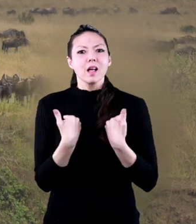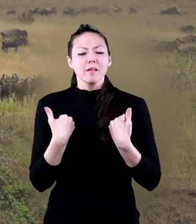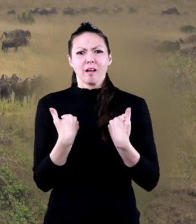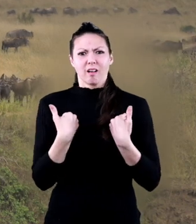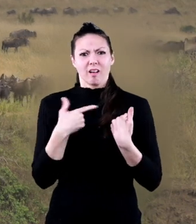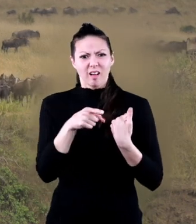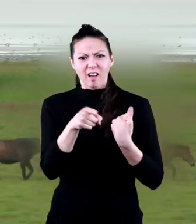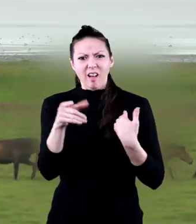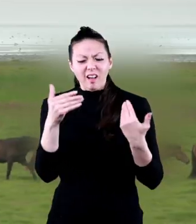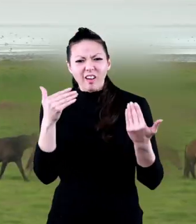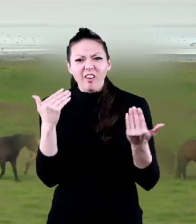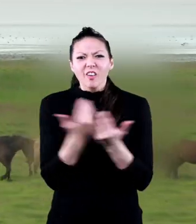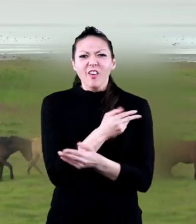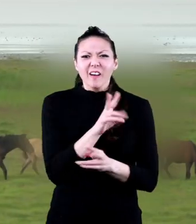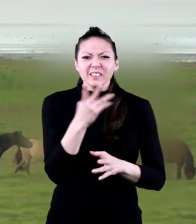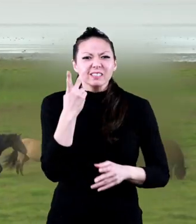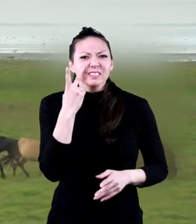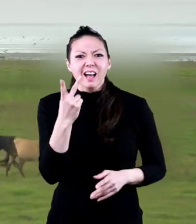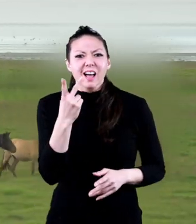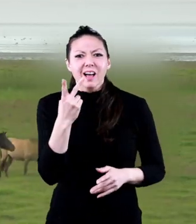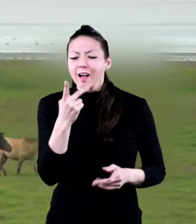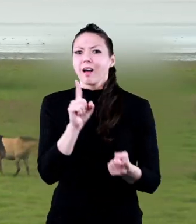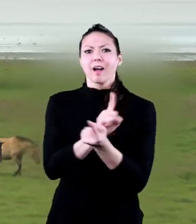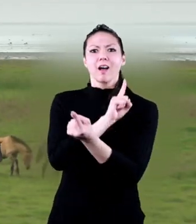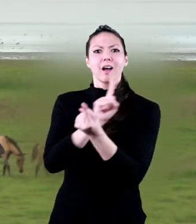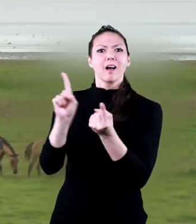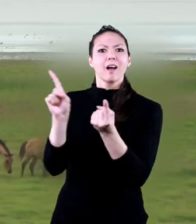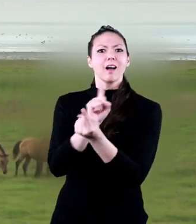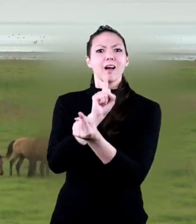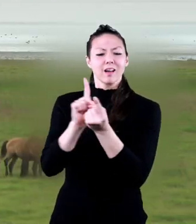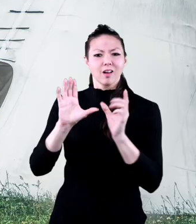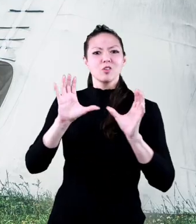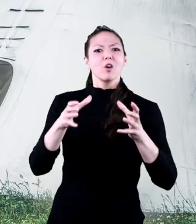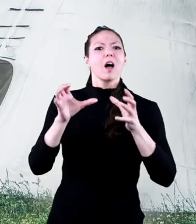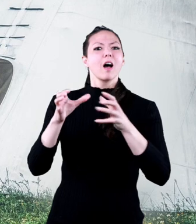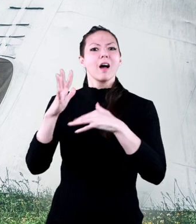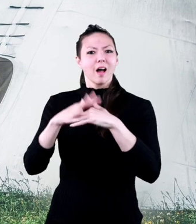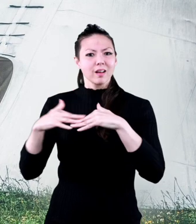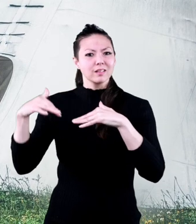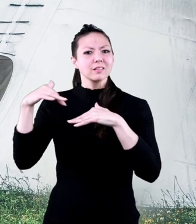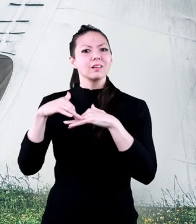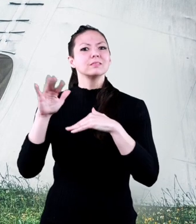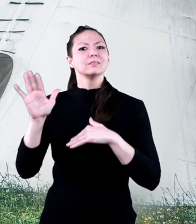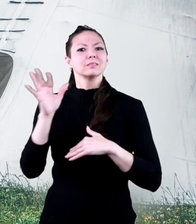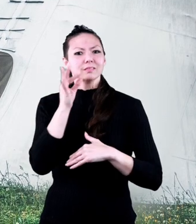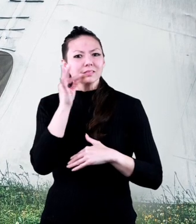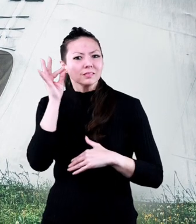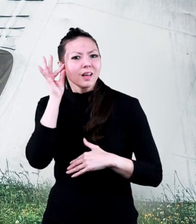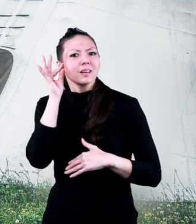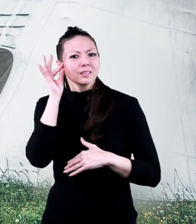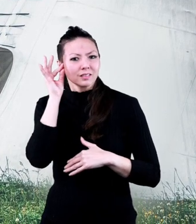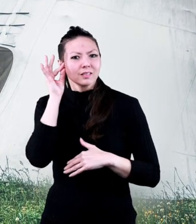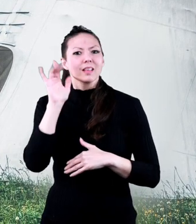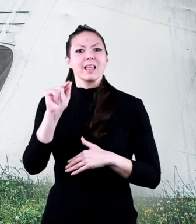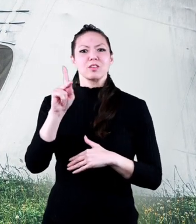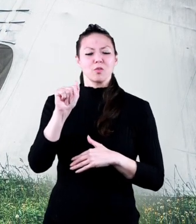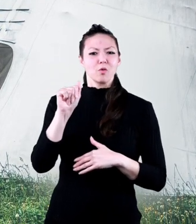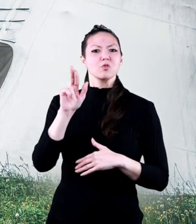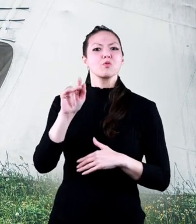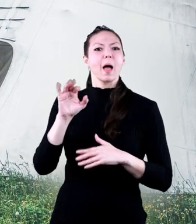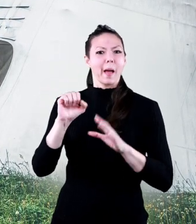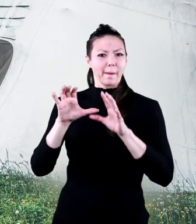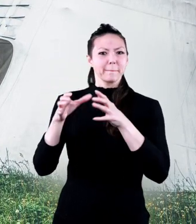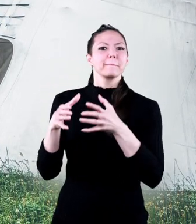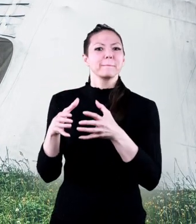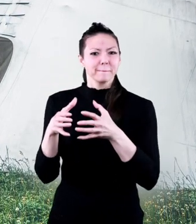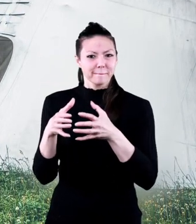species that were new to them. Along the way, they also encountered indigenous people, including the Lakota